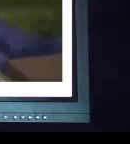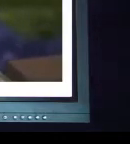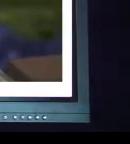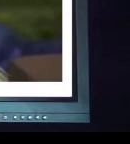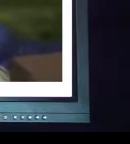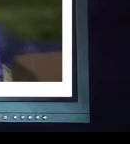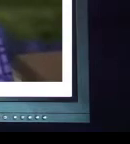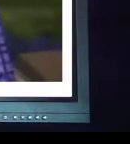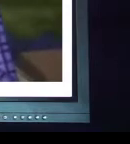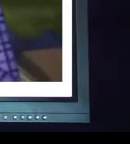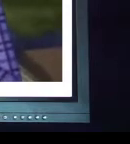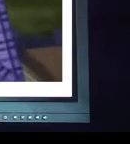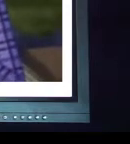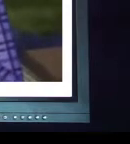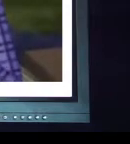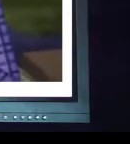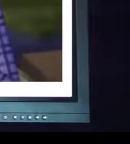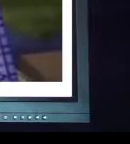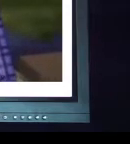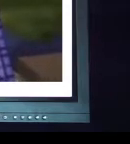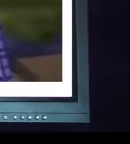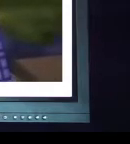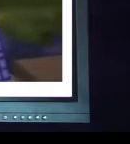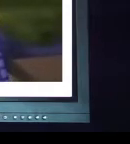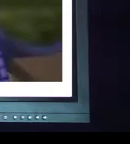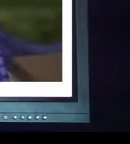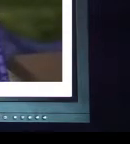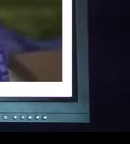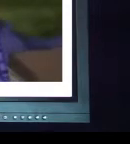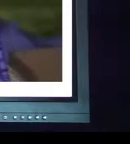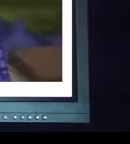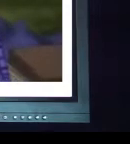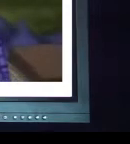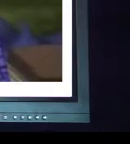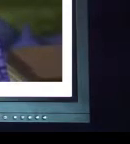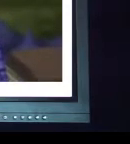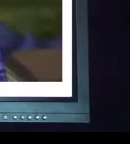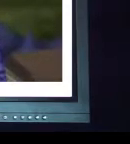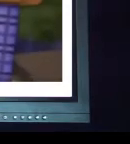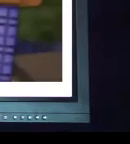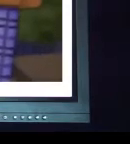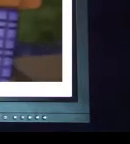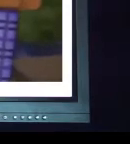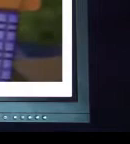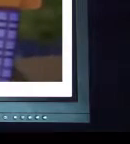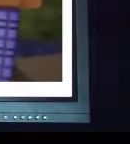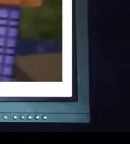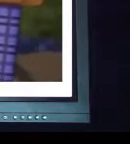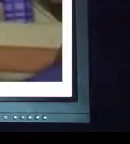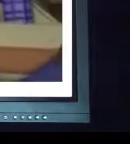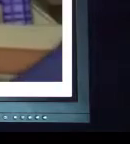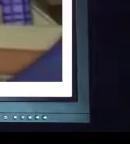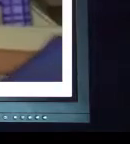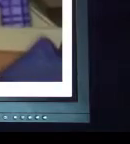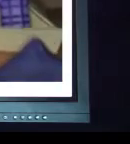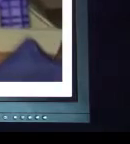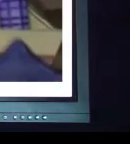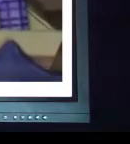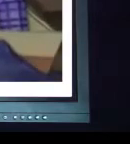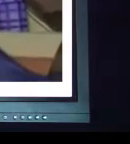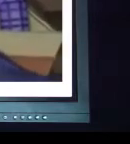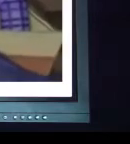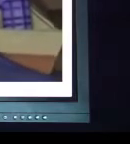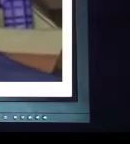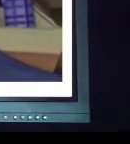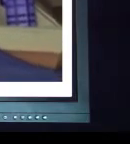You know the words big, huge and gigantic are all synonyms. Different words that mean the same thing. In that